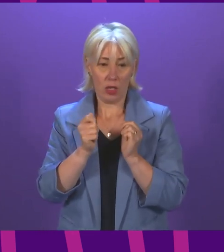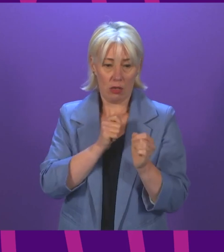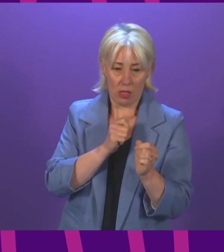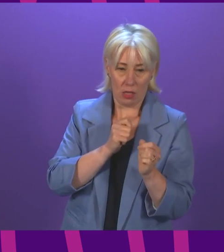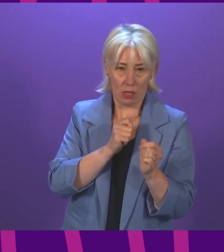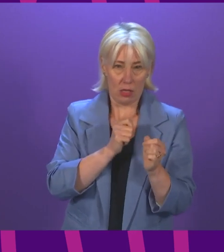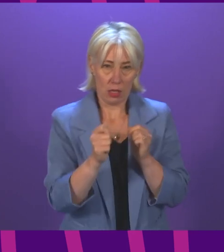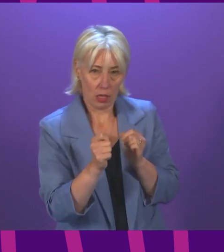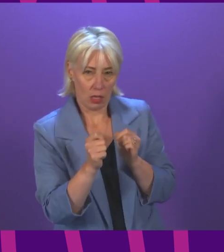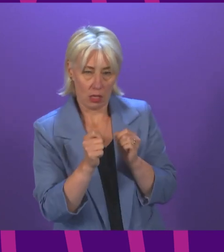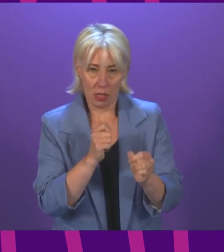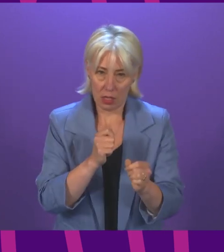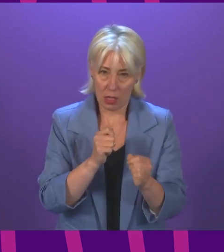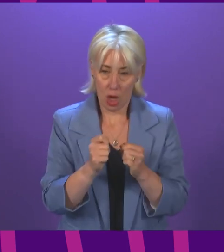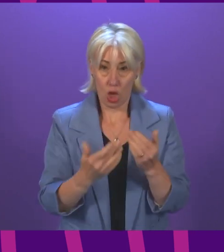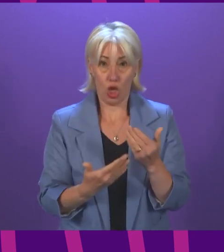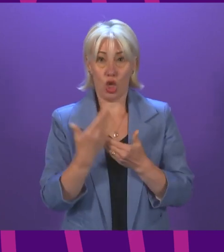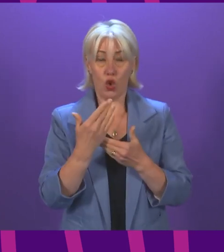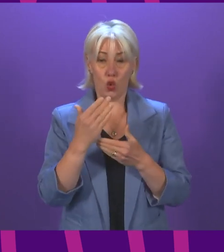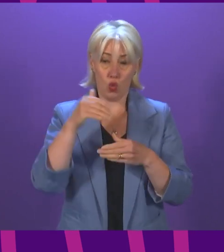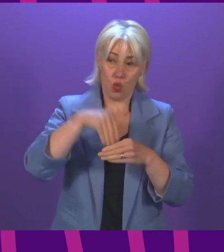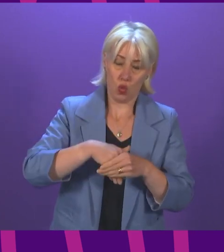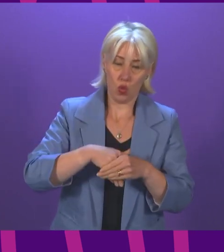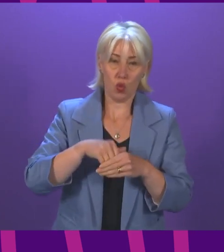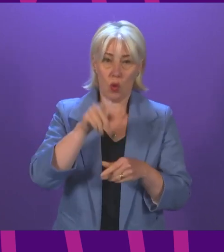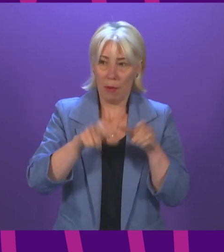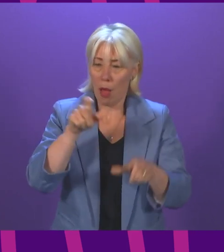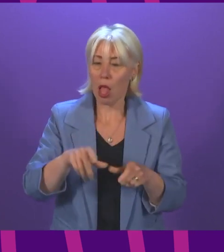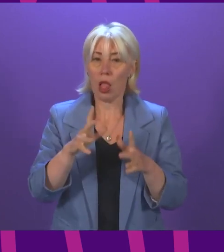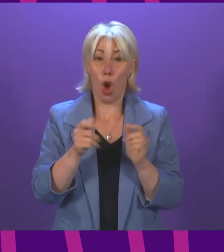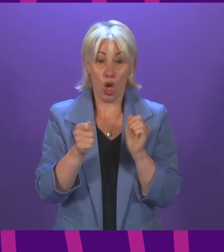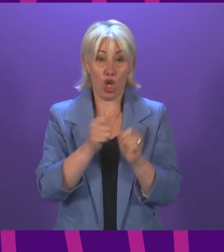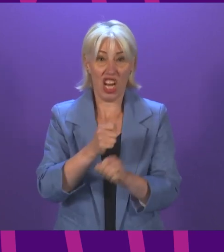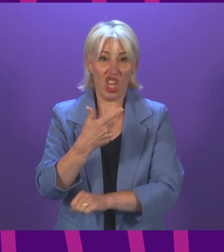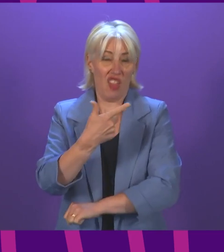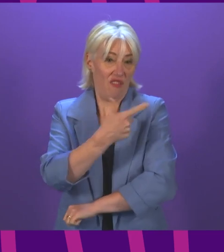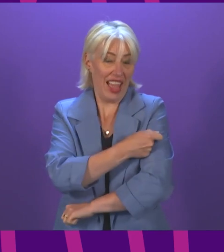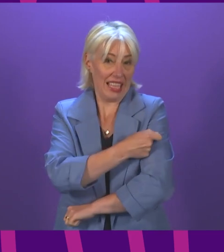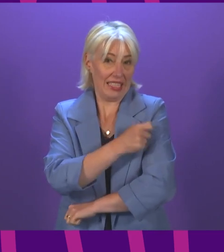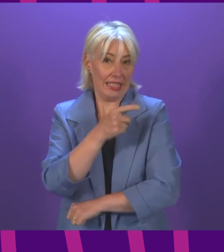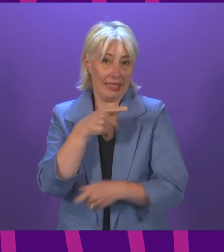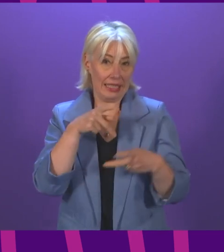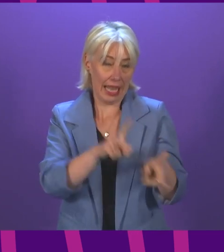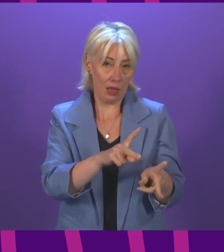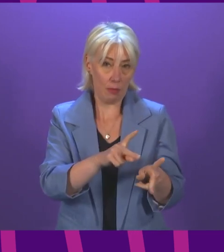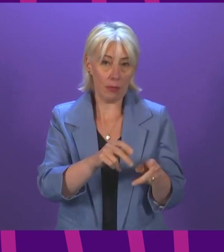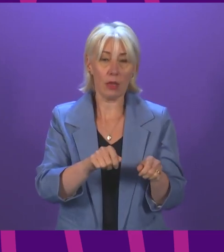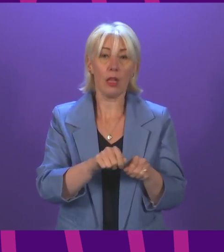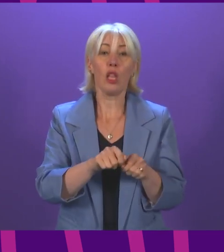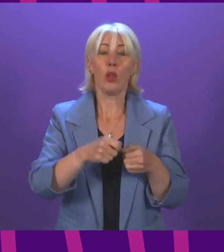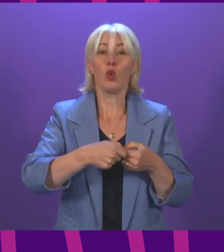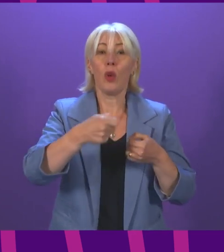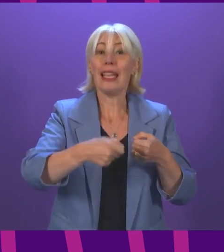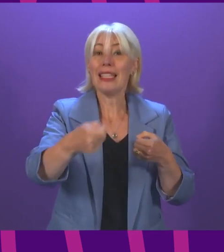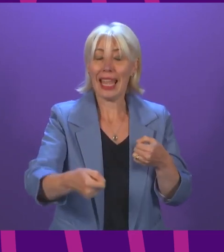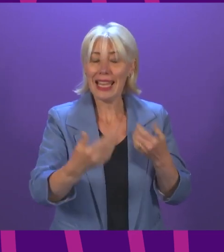notice, to include new groups of people or change the vaccines we have used. This has included, for example, extending our offer